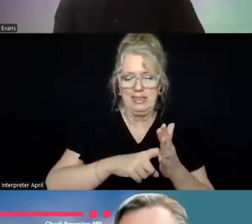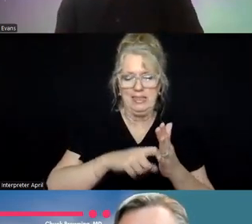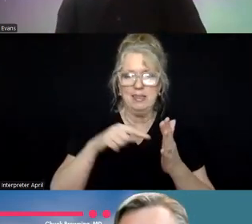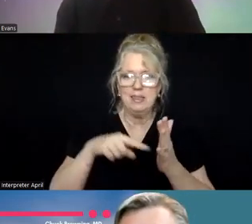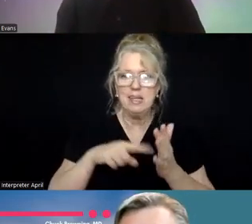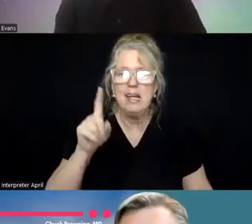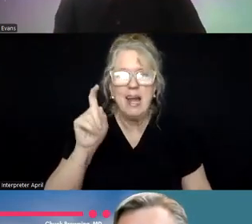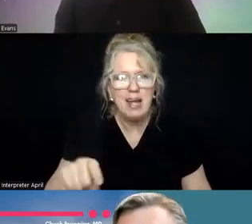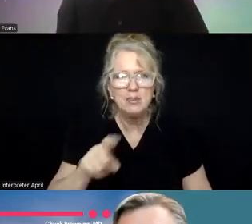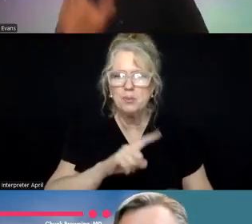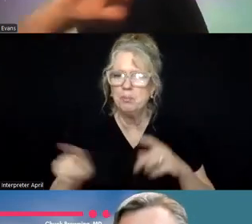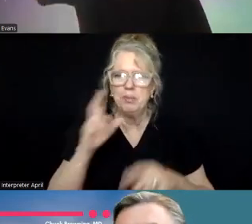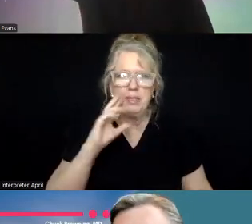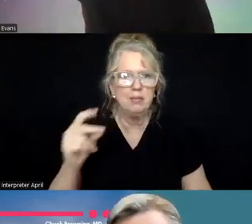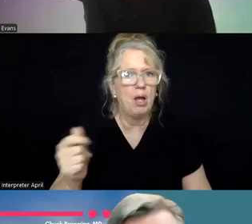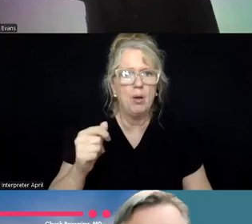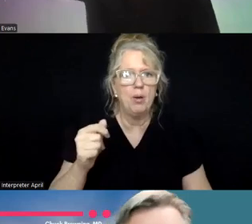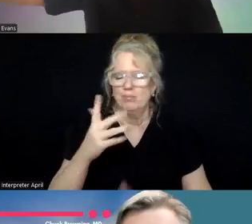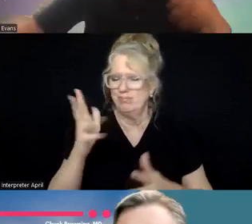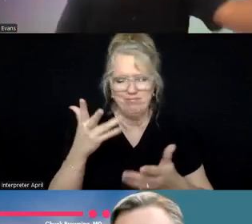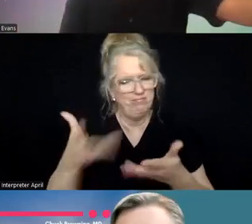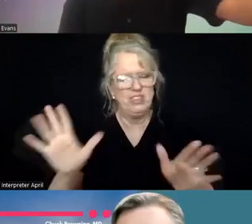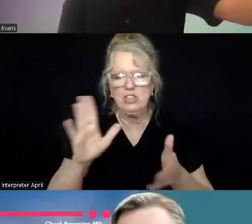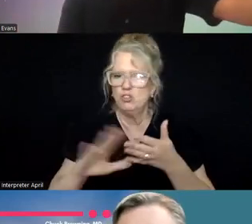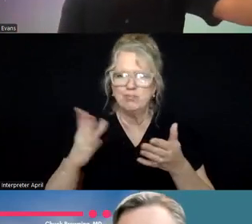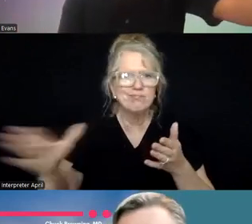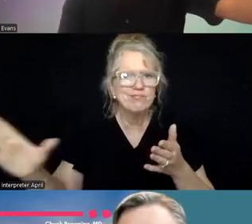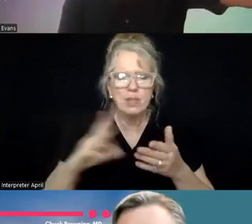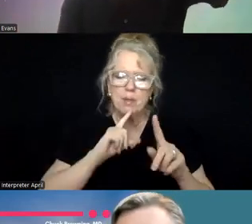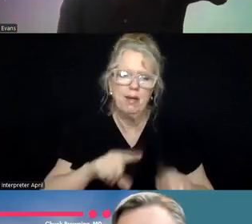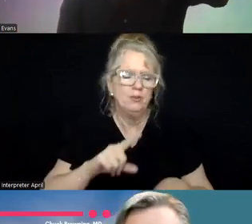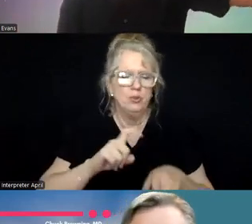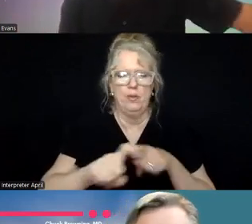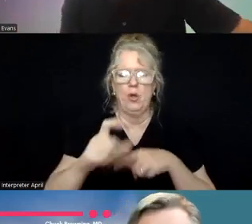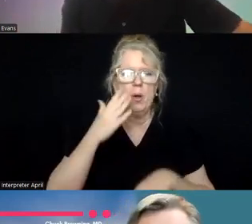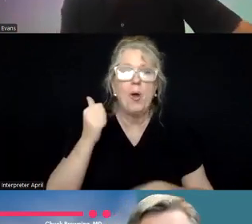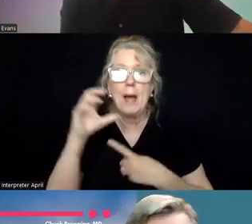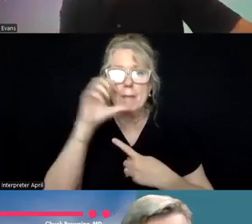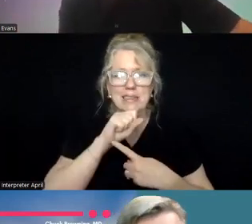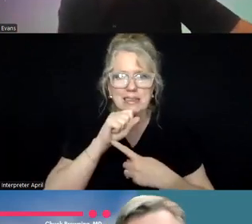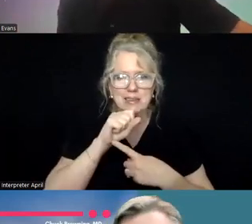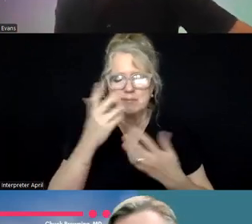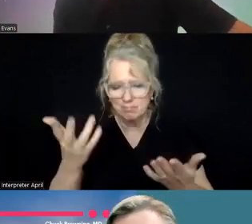to be in seconds. I have to be able to go, Oh, I'm done with that. And I'm answering the call because otherwise I've missed the boat.